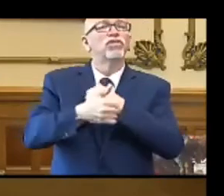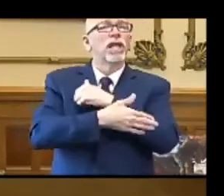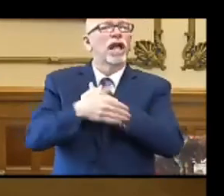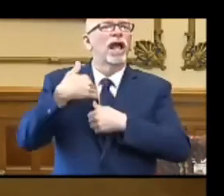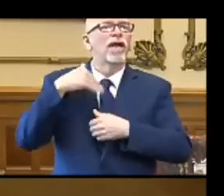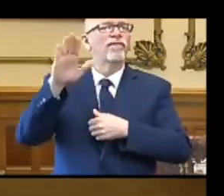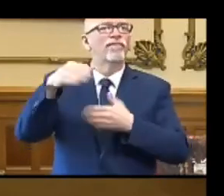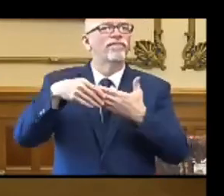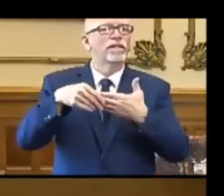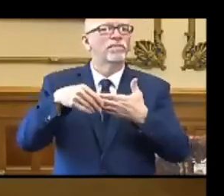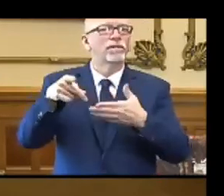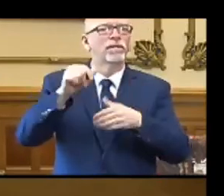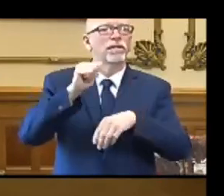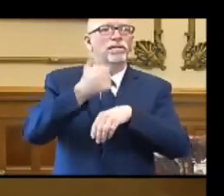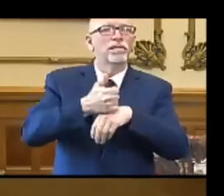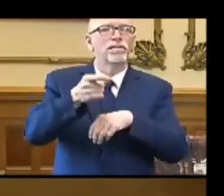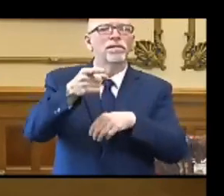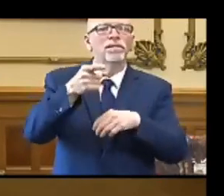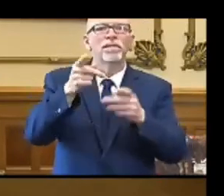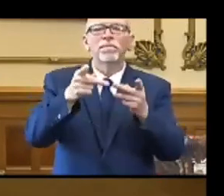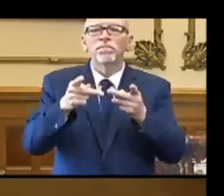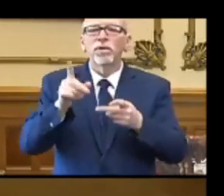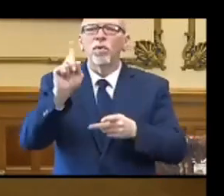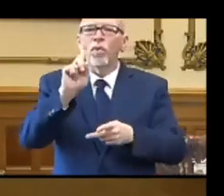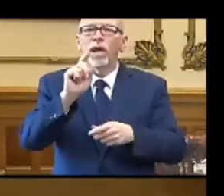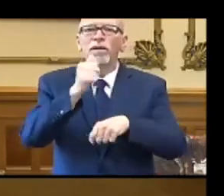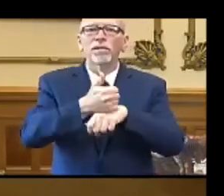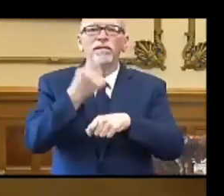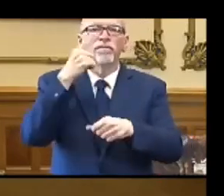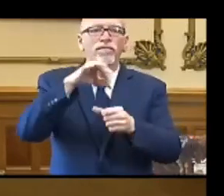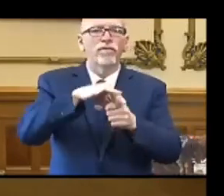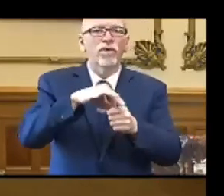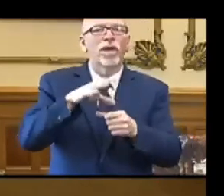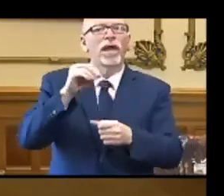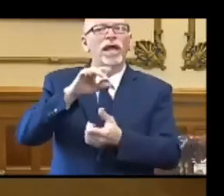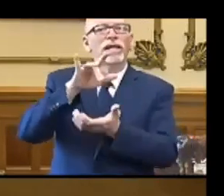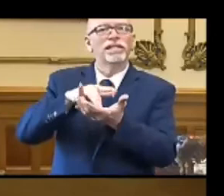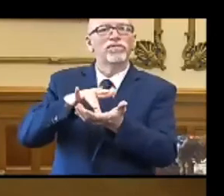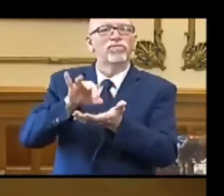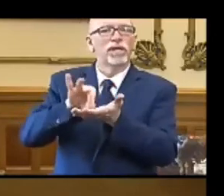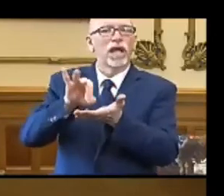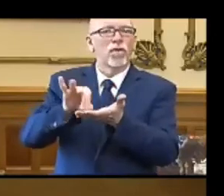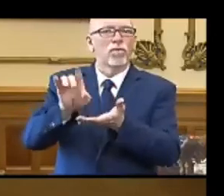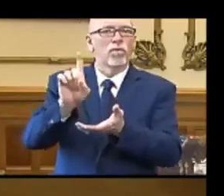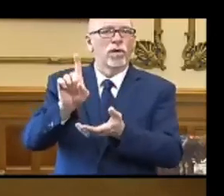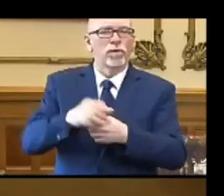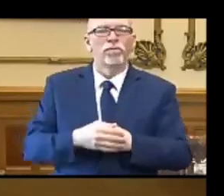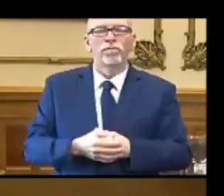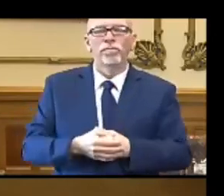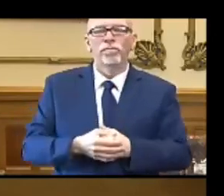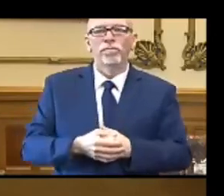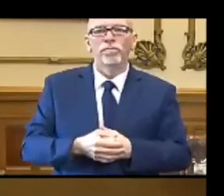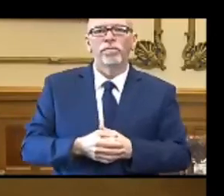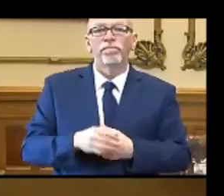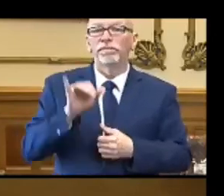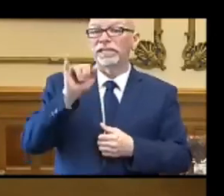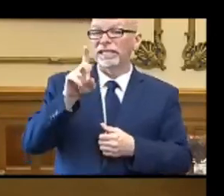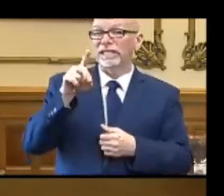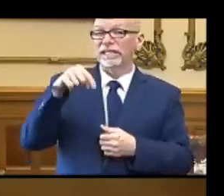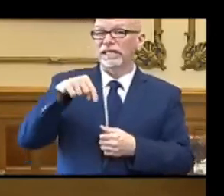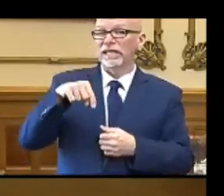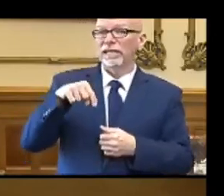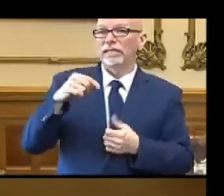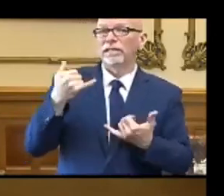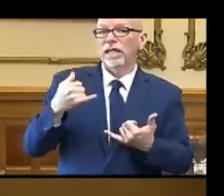establishing precinct and vote center locations, as well as central count locations. Indiana is